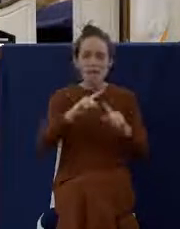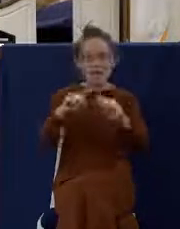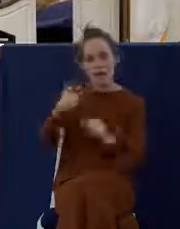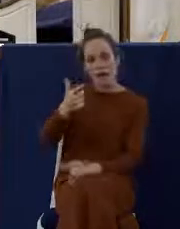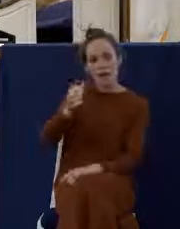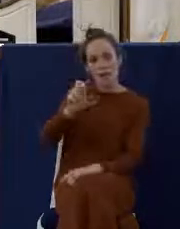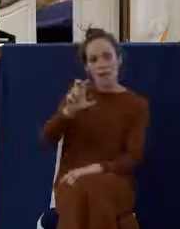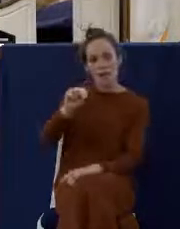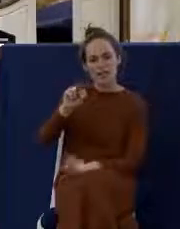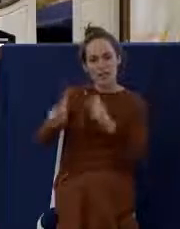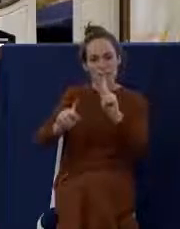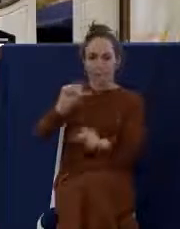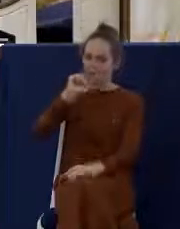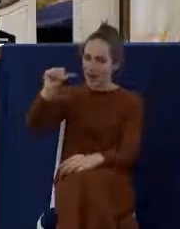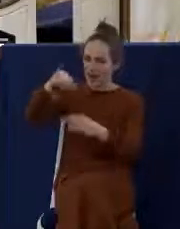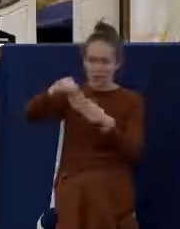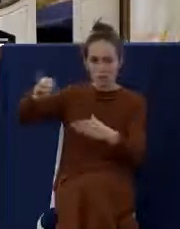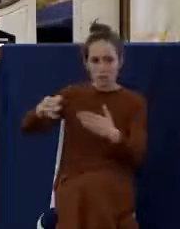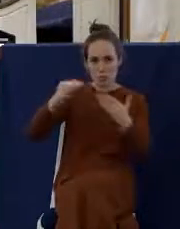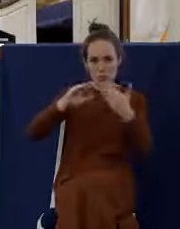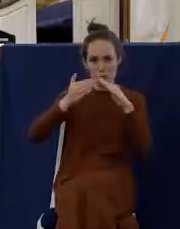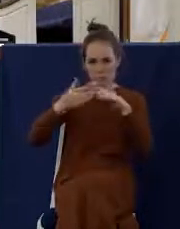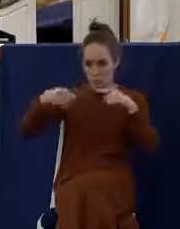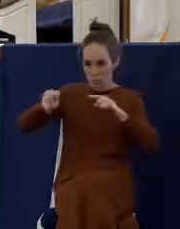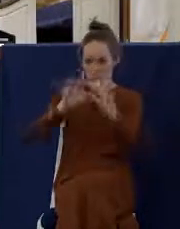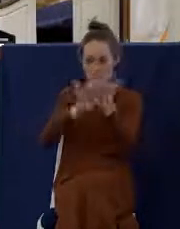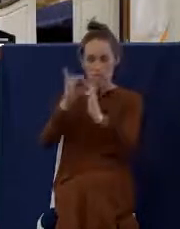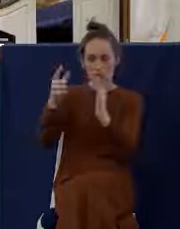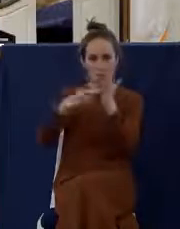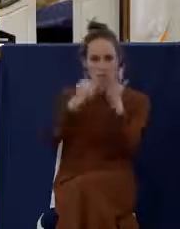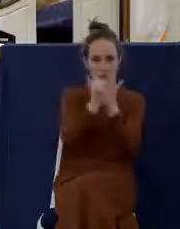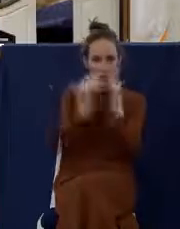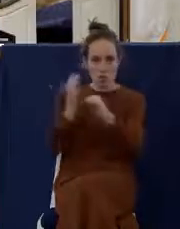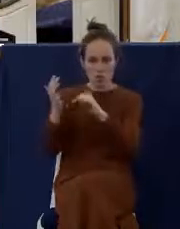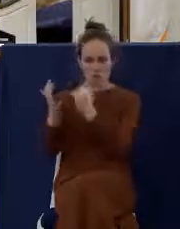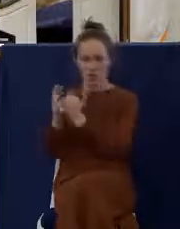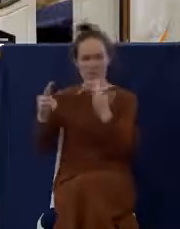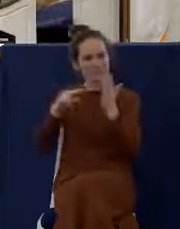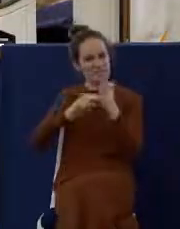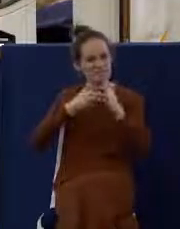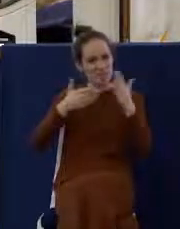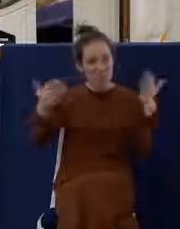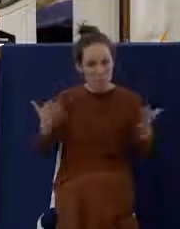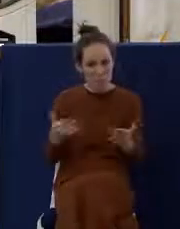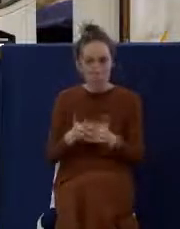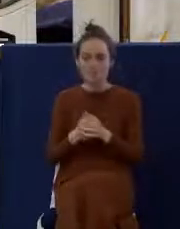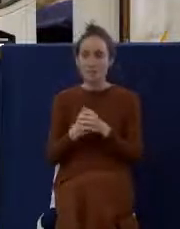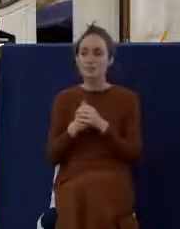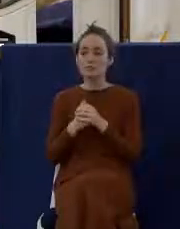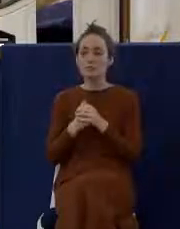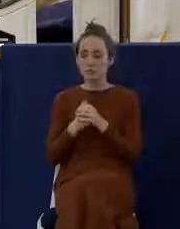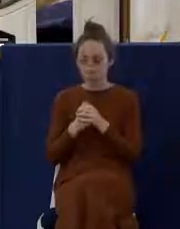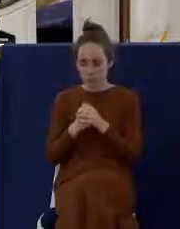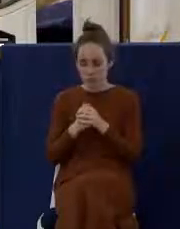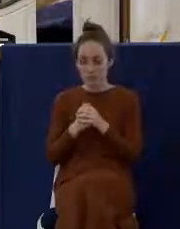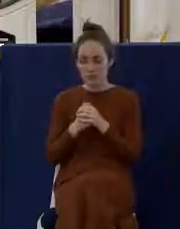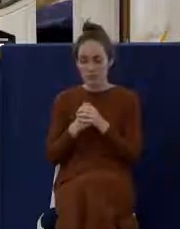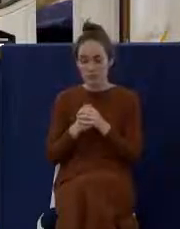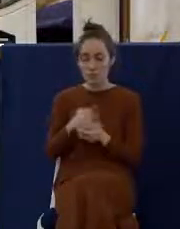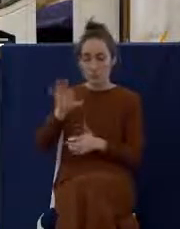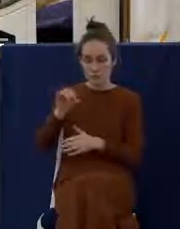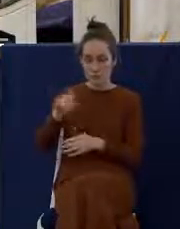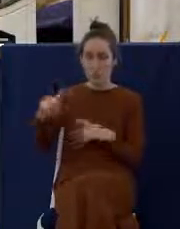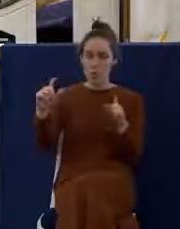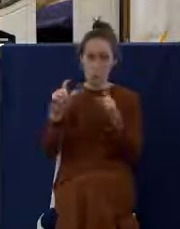was crucified. So what did Paul mean when he said that? Well, the word evidently set forth, that's the Greek word, which has the